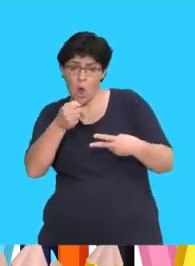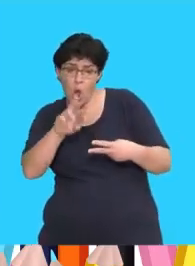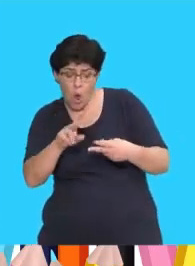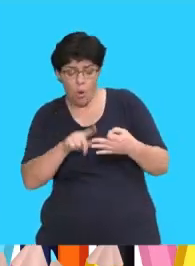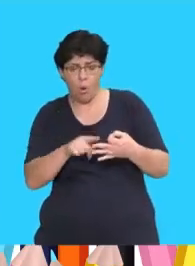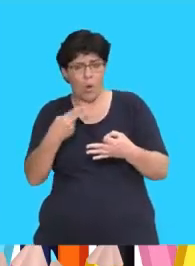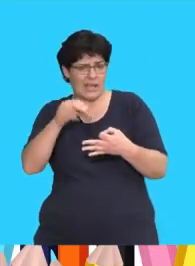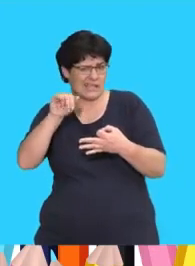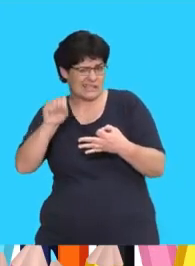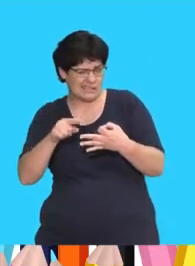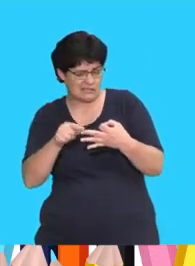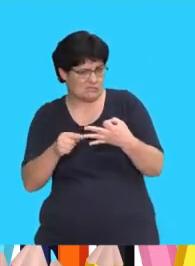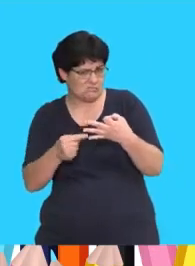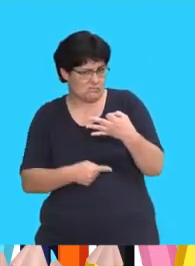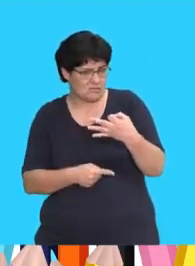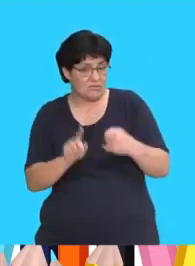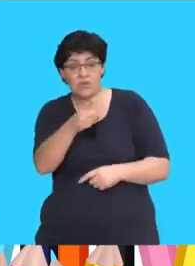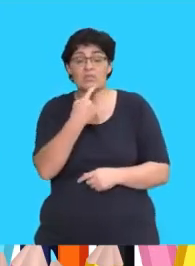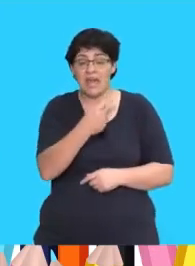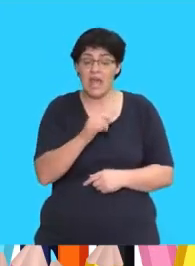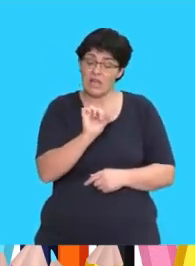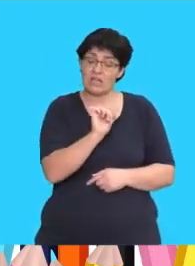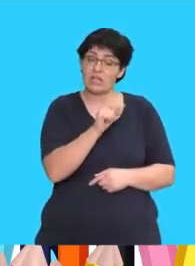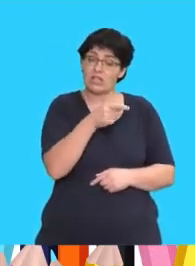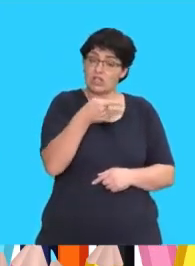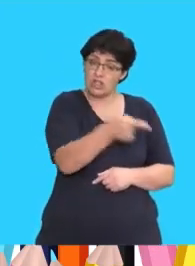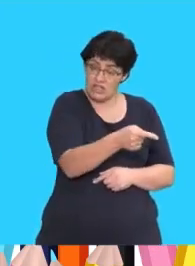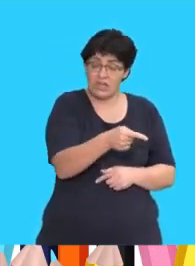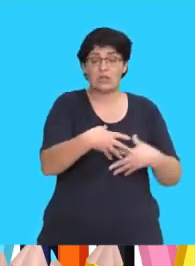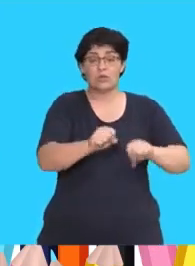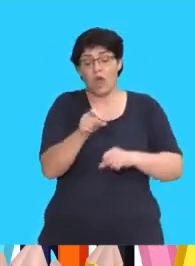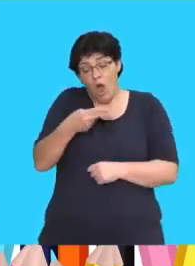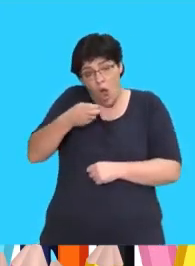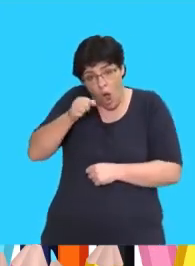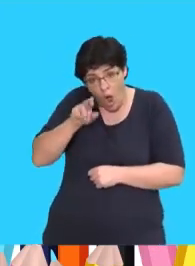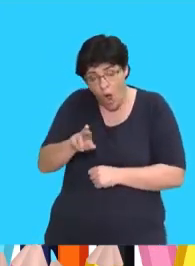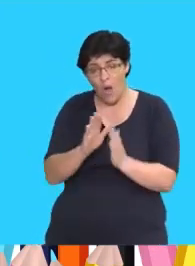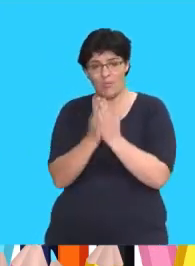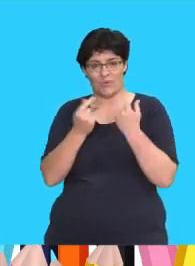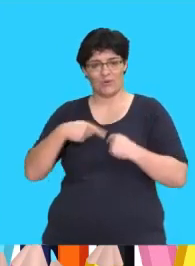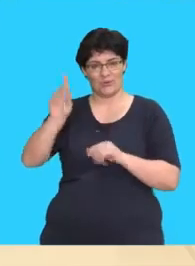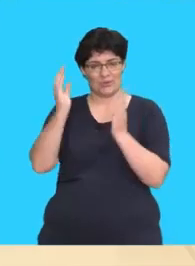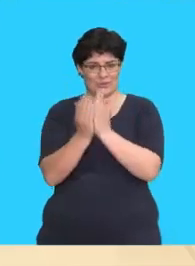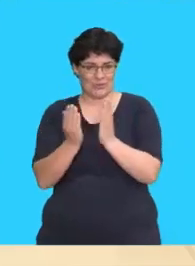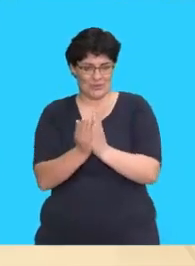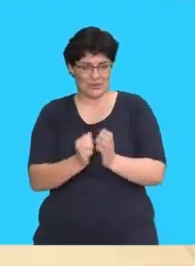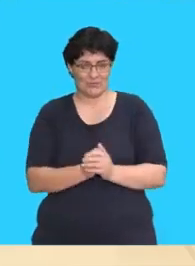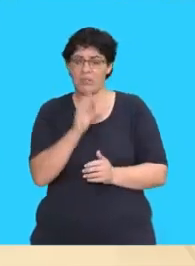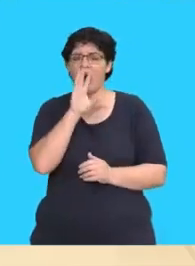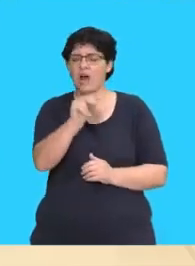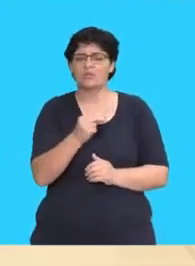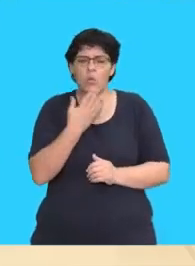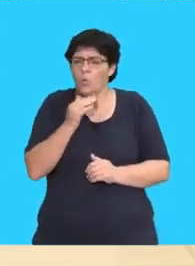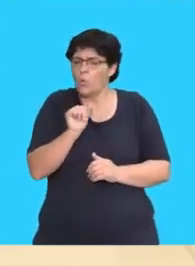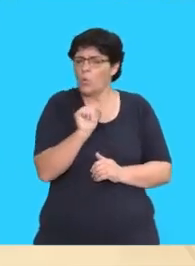You answer, She took her book to school. Let me ask you, Whose book